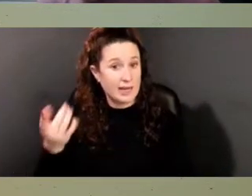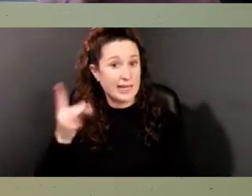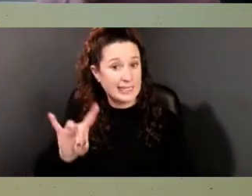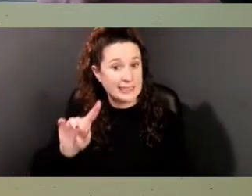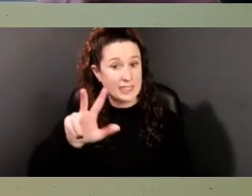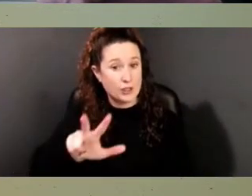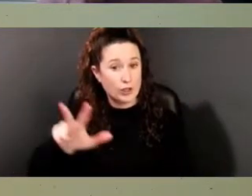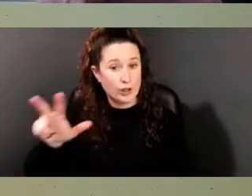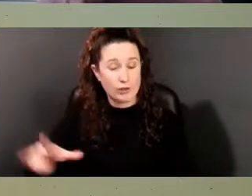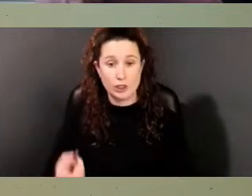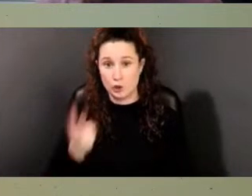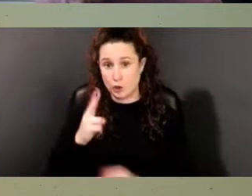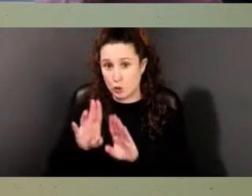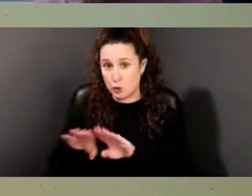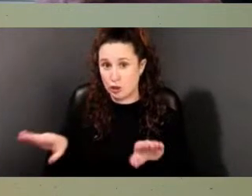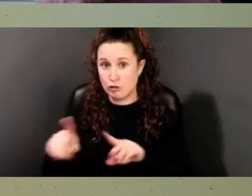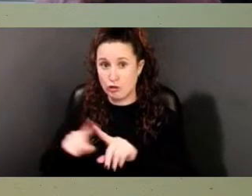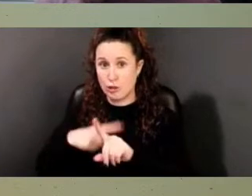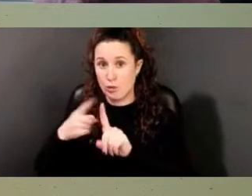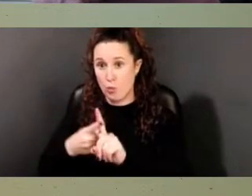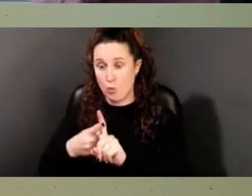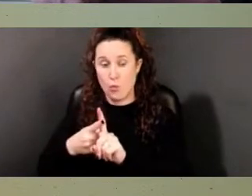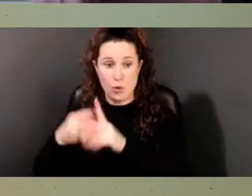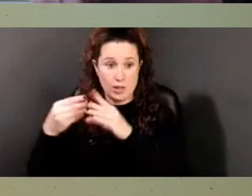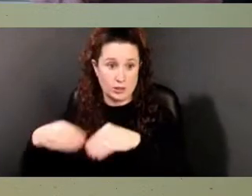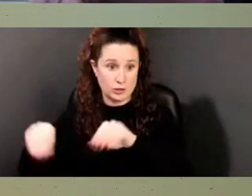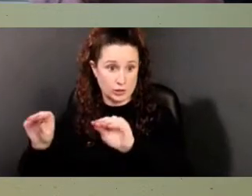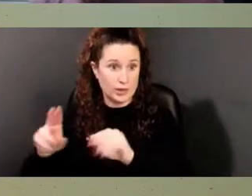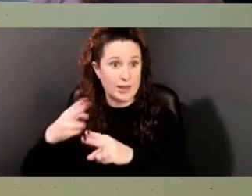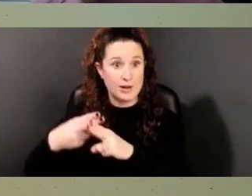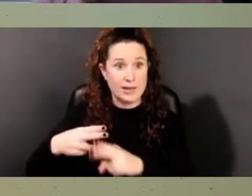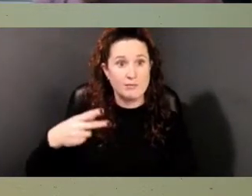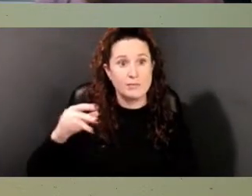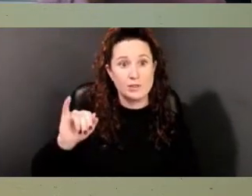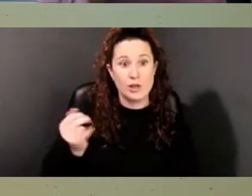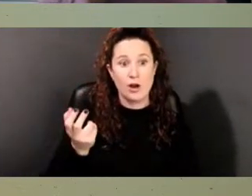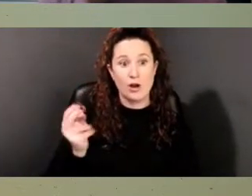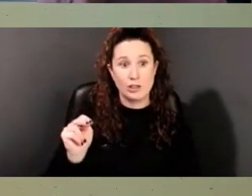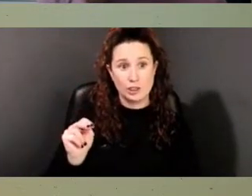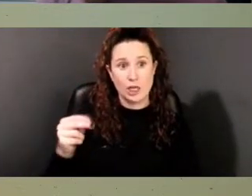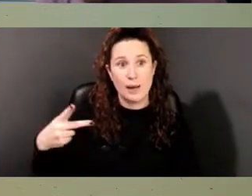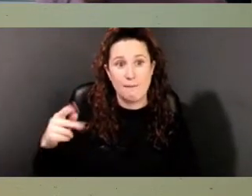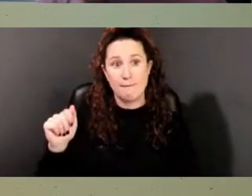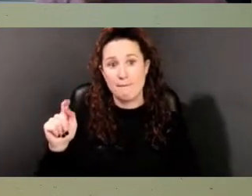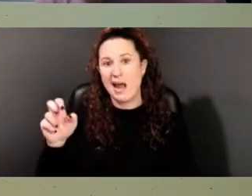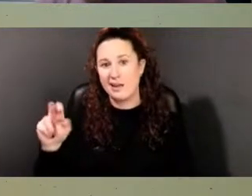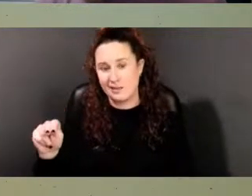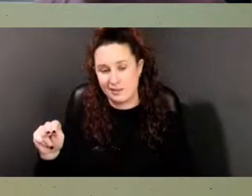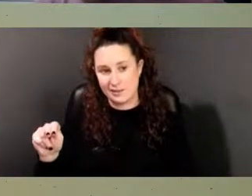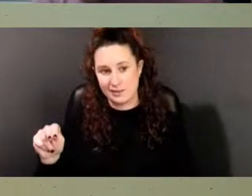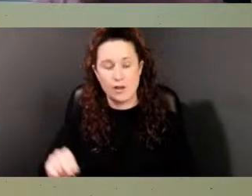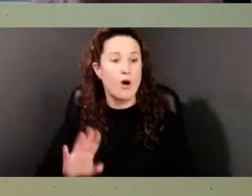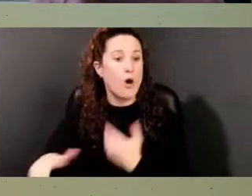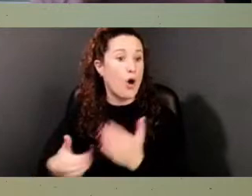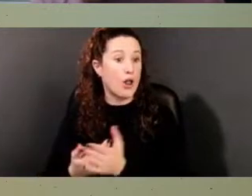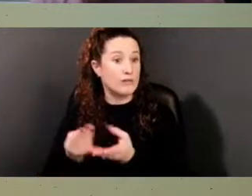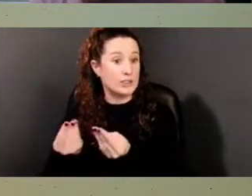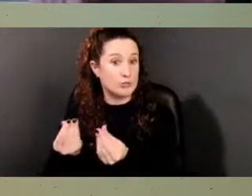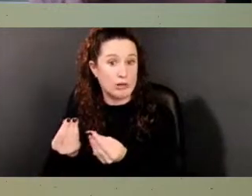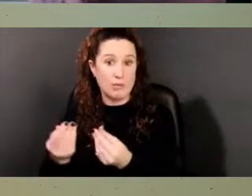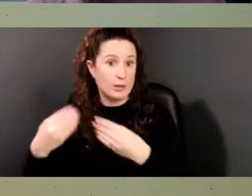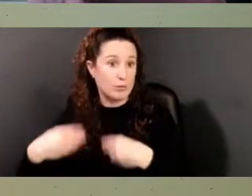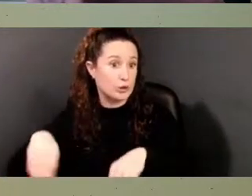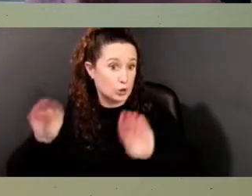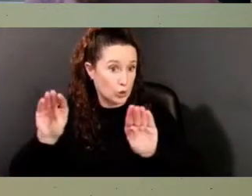were named when his estate was settled, Naomi and John Patton. Almost all of his property's value was in livestock at two pair of oxen.